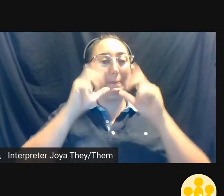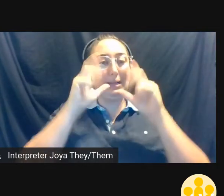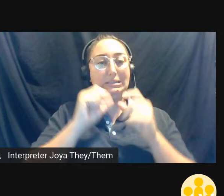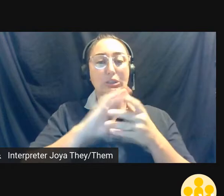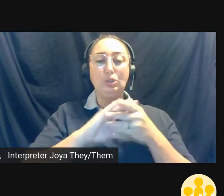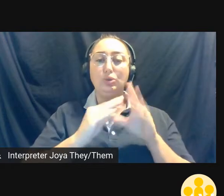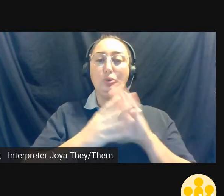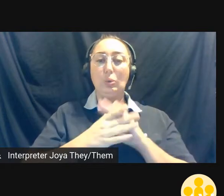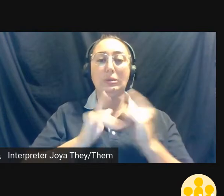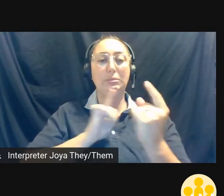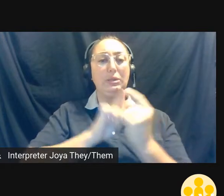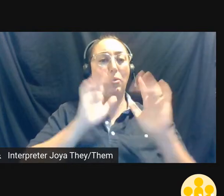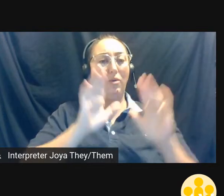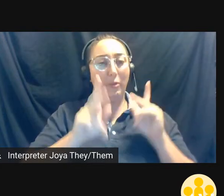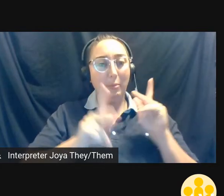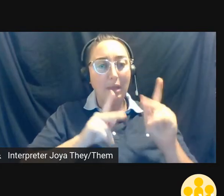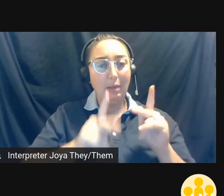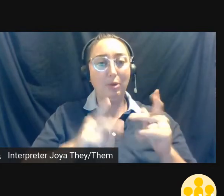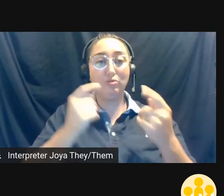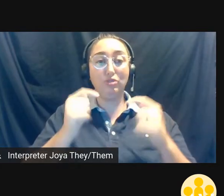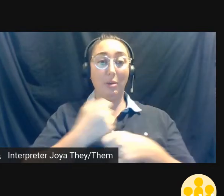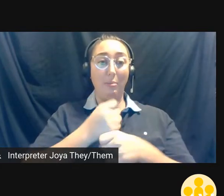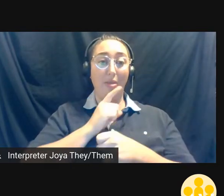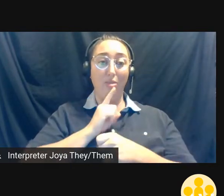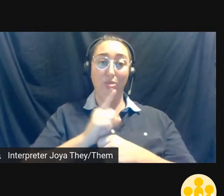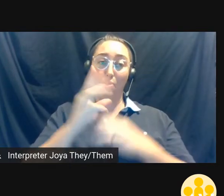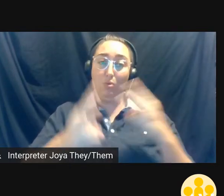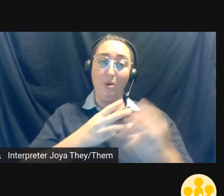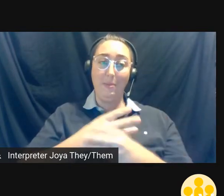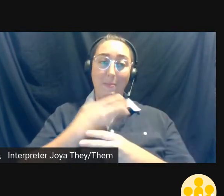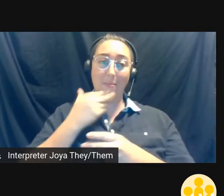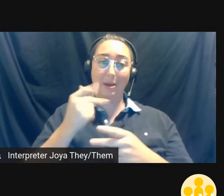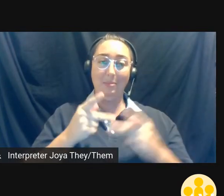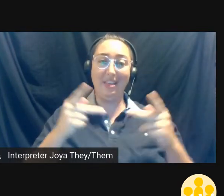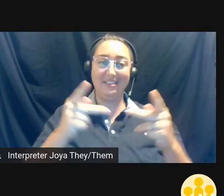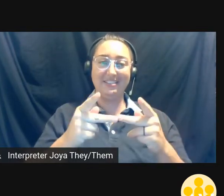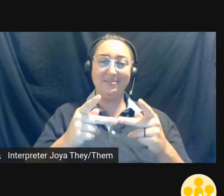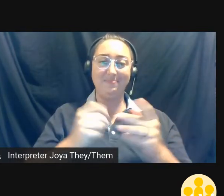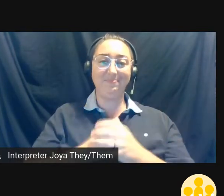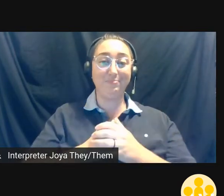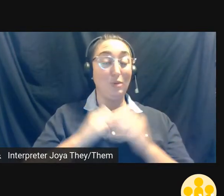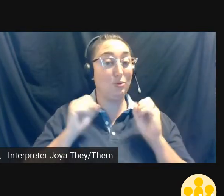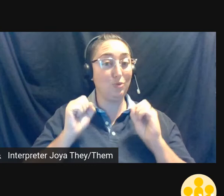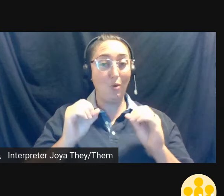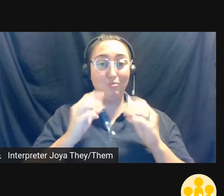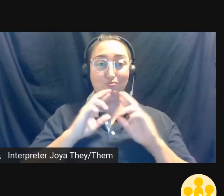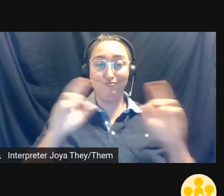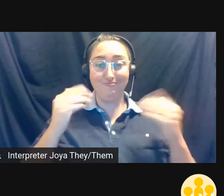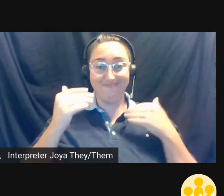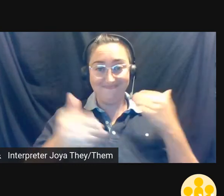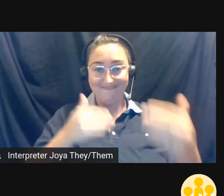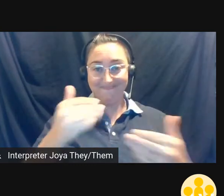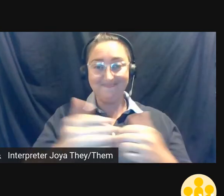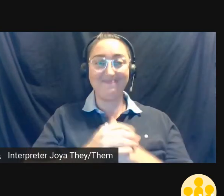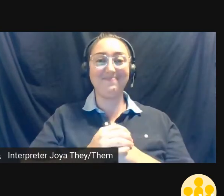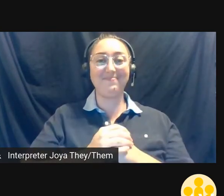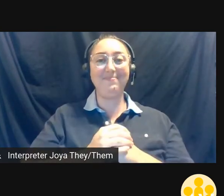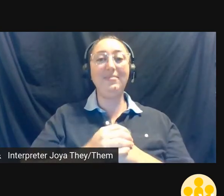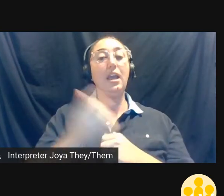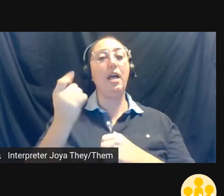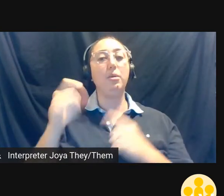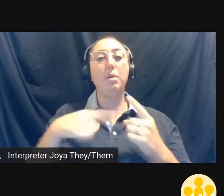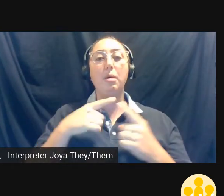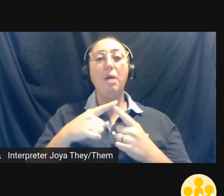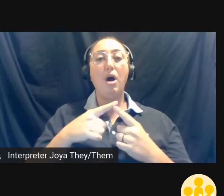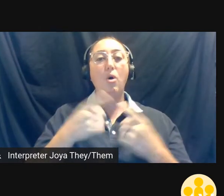amazing people, and try to make the world a better place. So on with the show, a little bit about why I